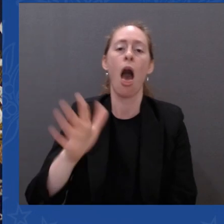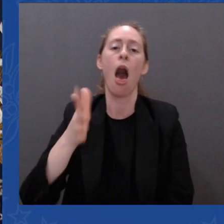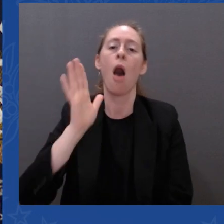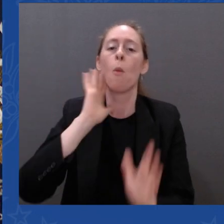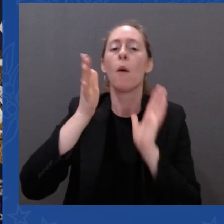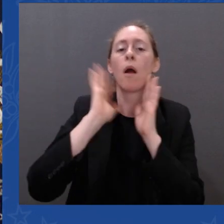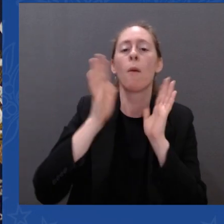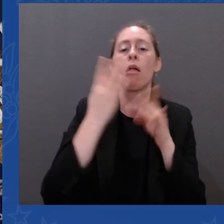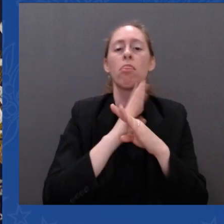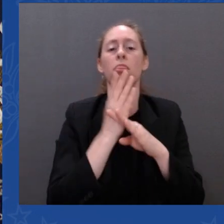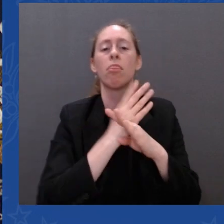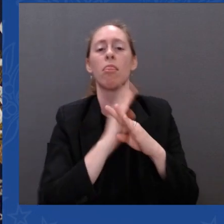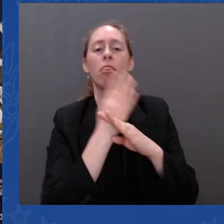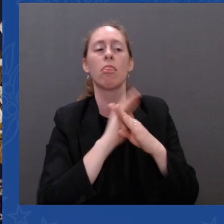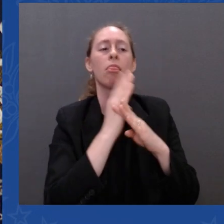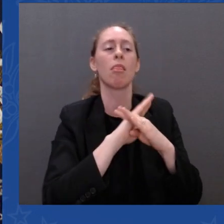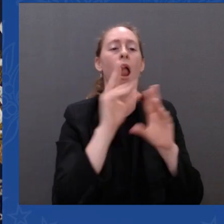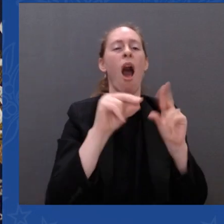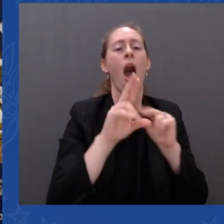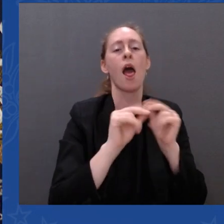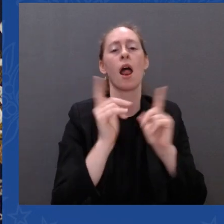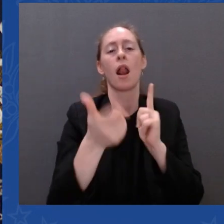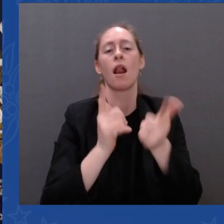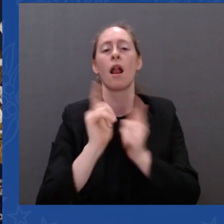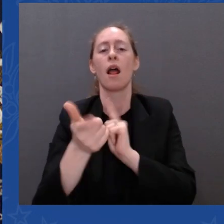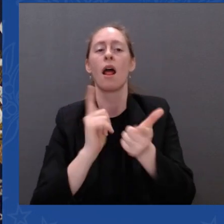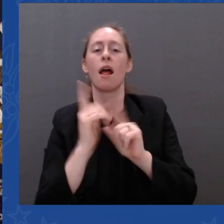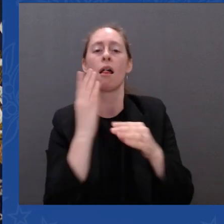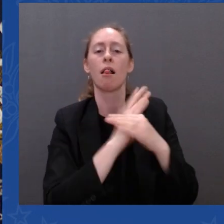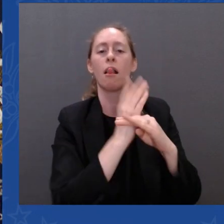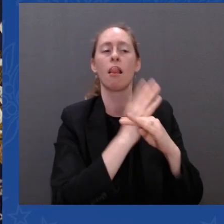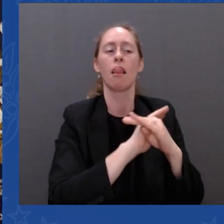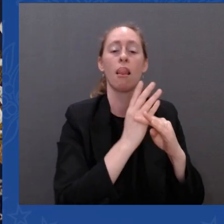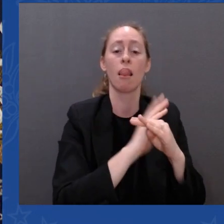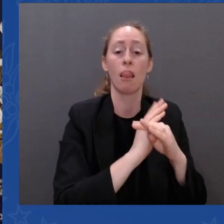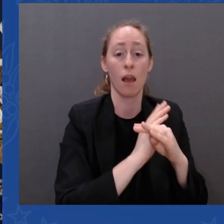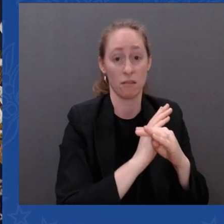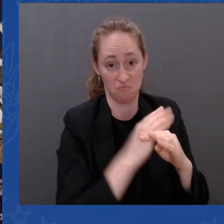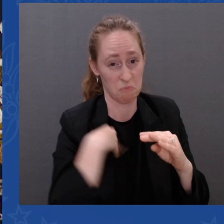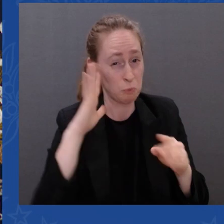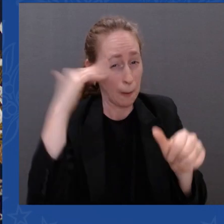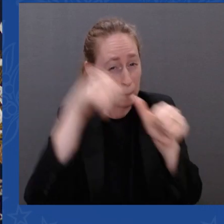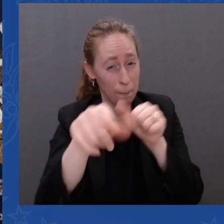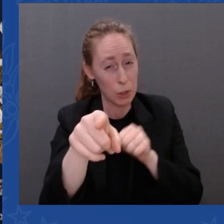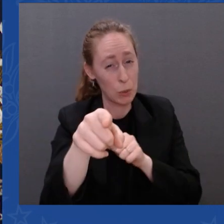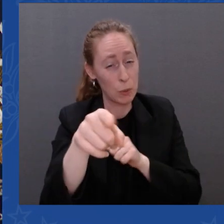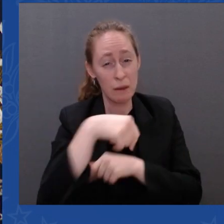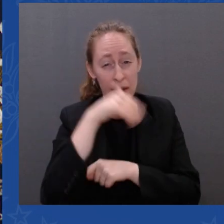forget. We can do so much more. We have to do more.